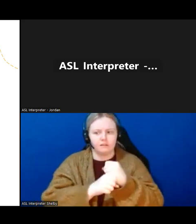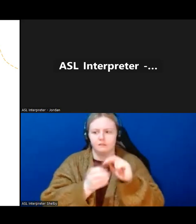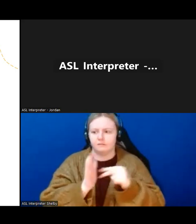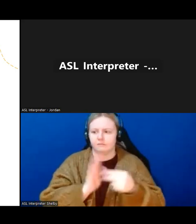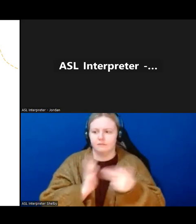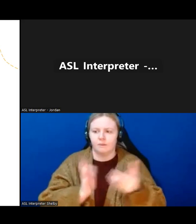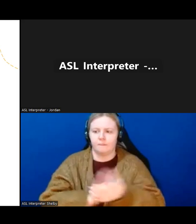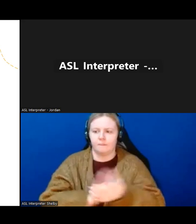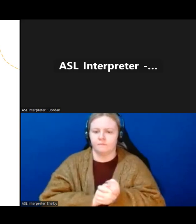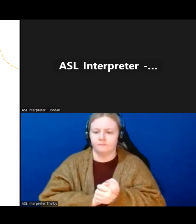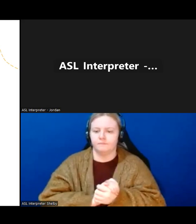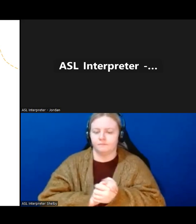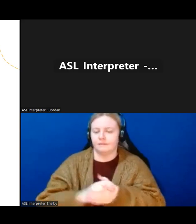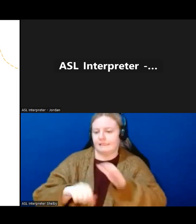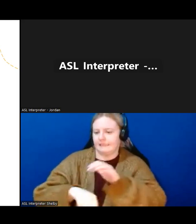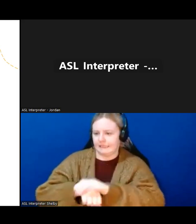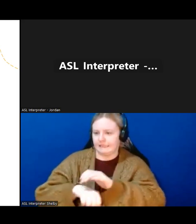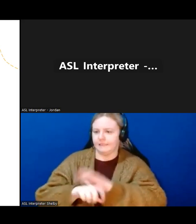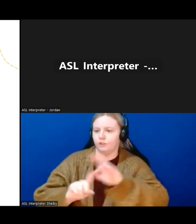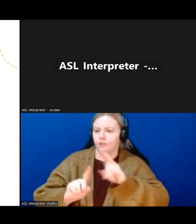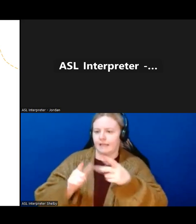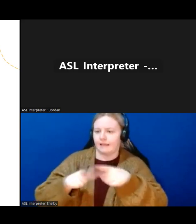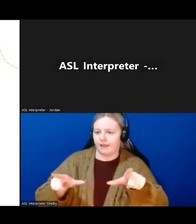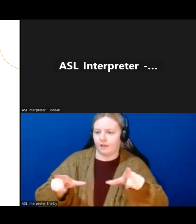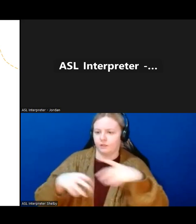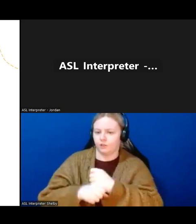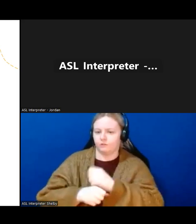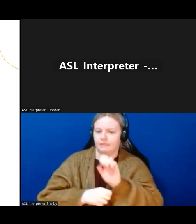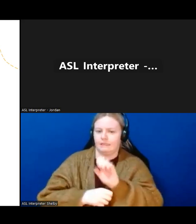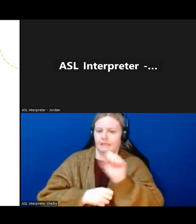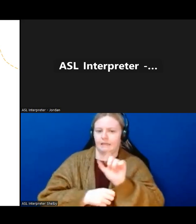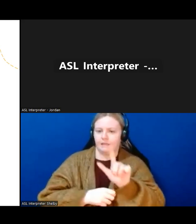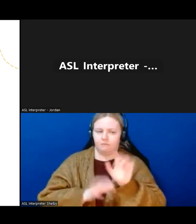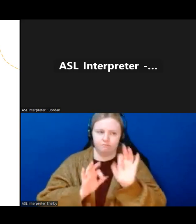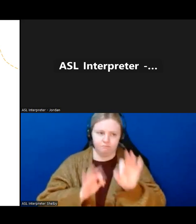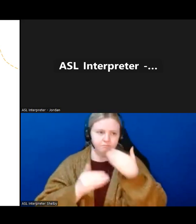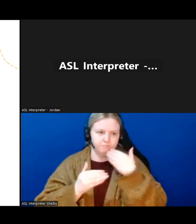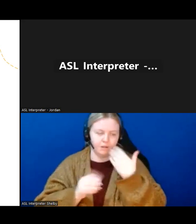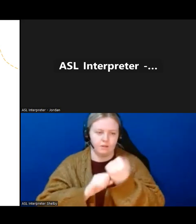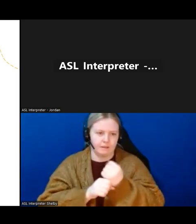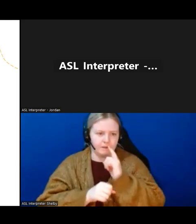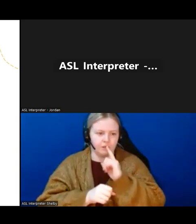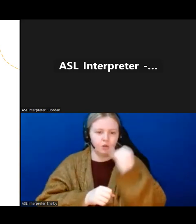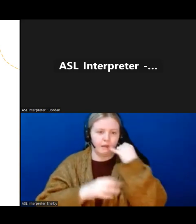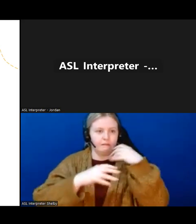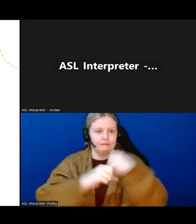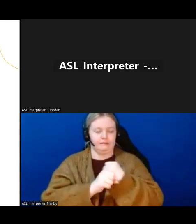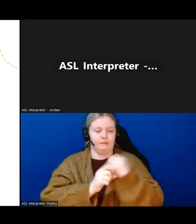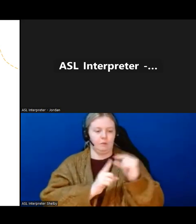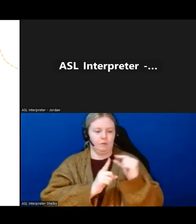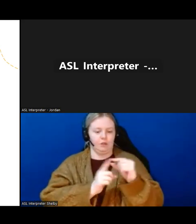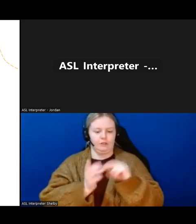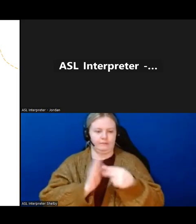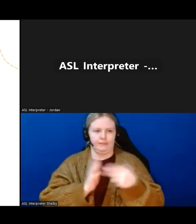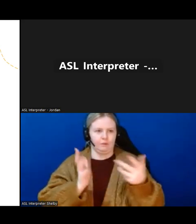Yes, English second language. Thank you so much. Just want to make sure that if we have abbreviations there that we actually say what they are